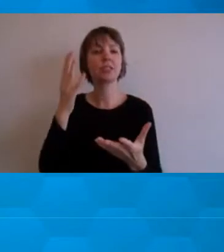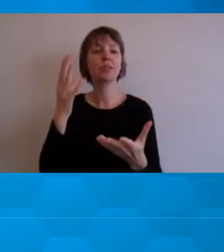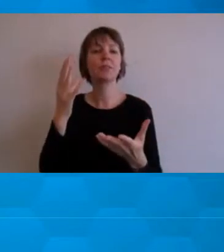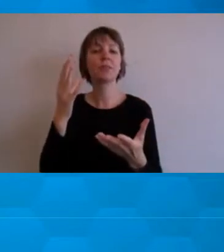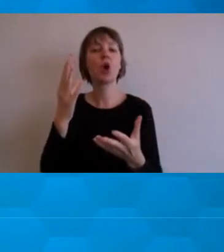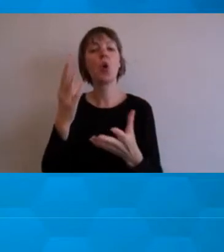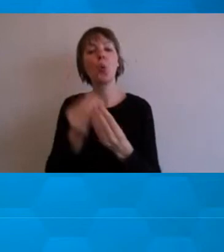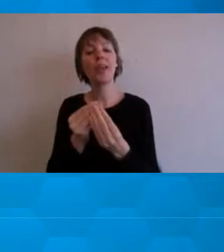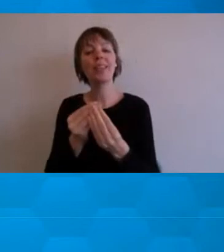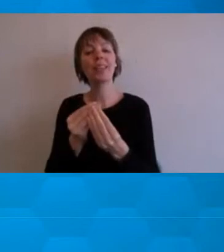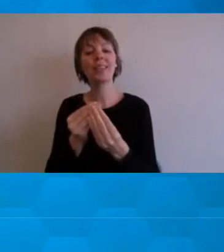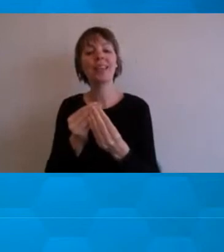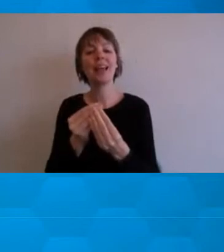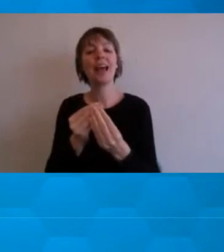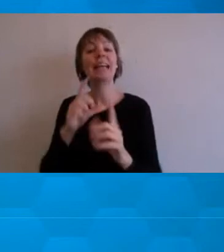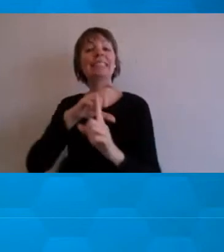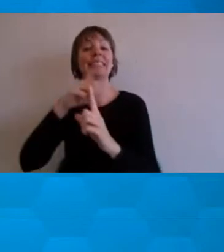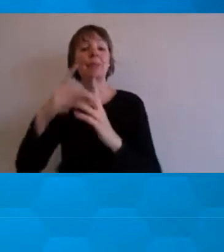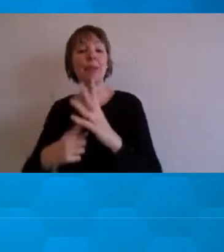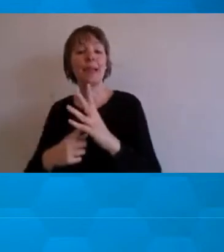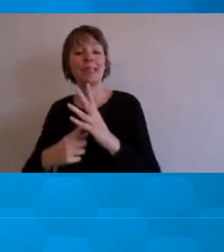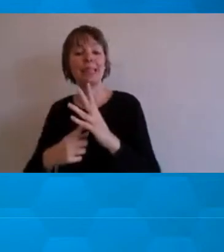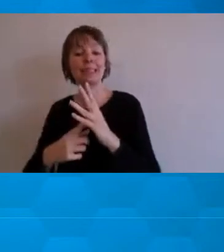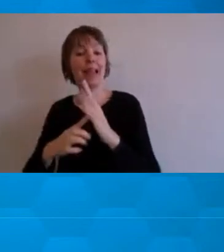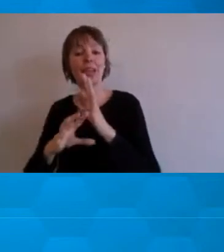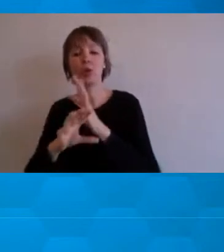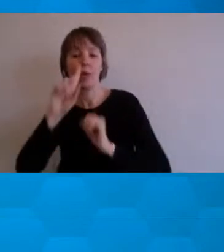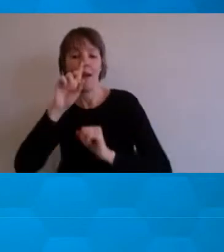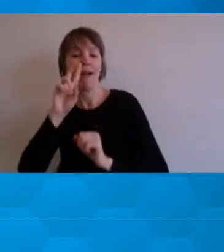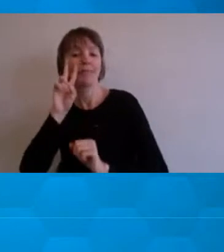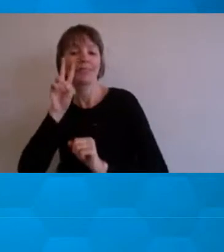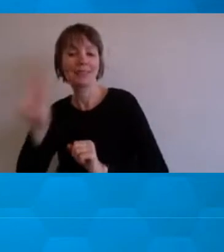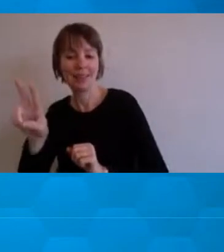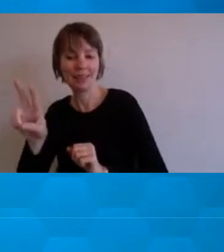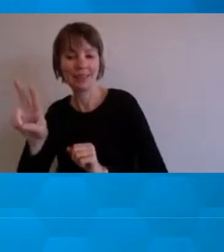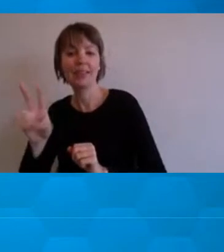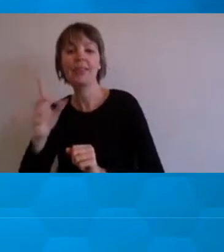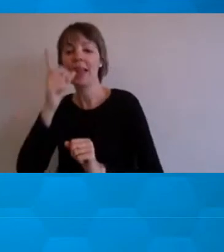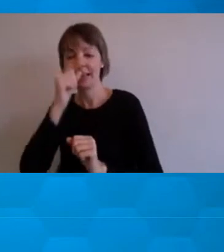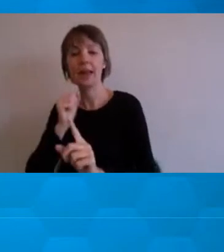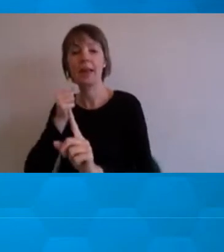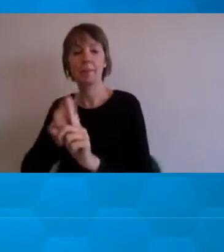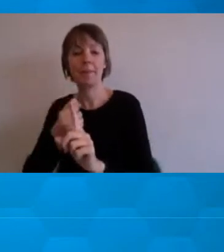apparent disabilities that could impact our learning. Thank you.